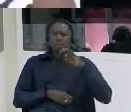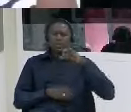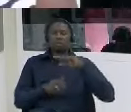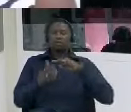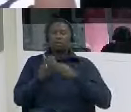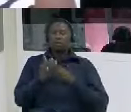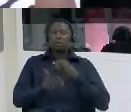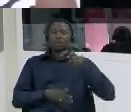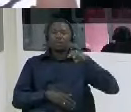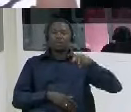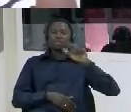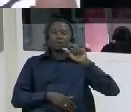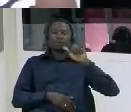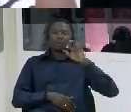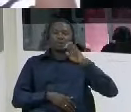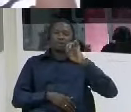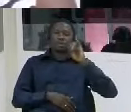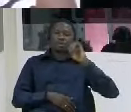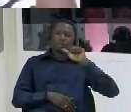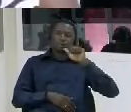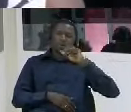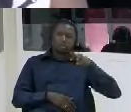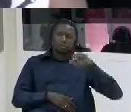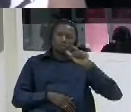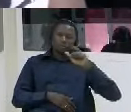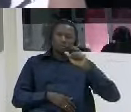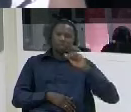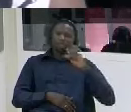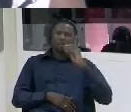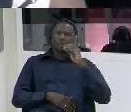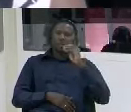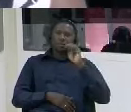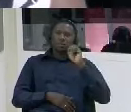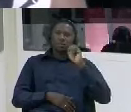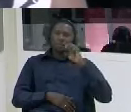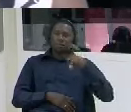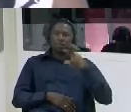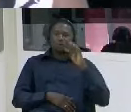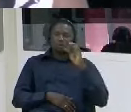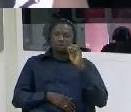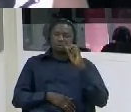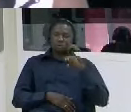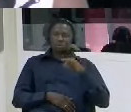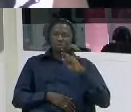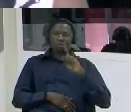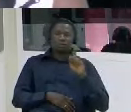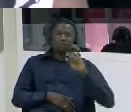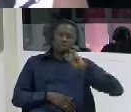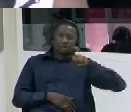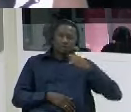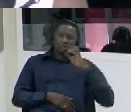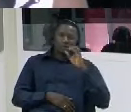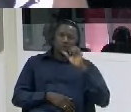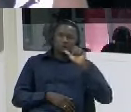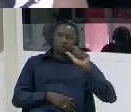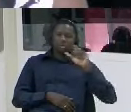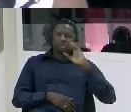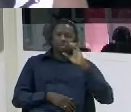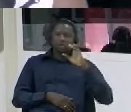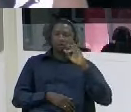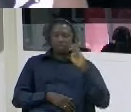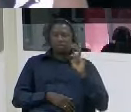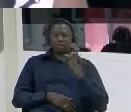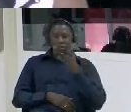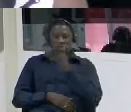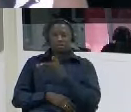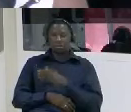so both of these people were present uh at the nia but you did not see them being beaten no no but then i saw them at the conference